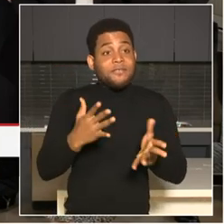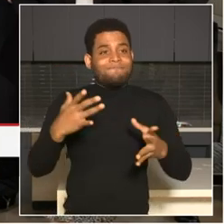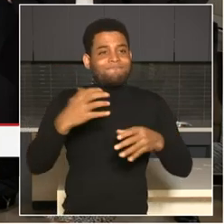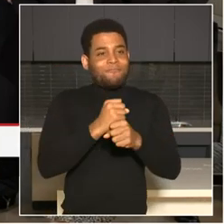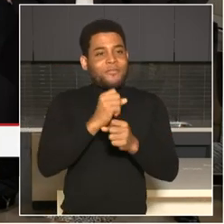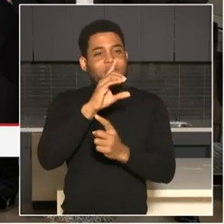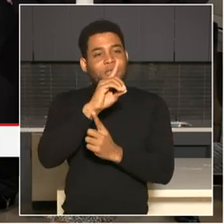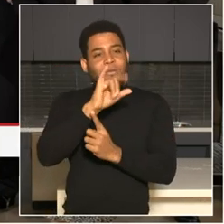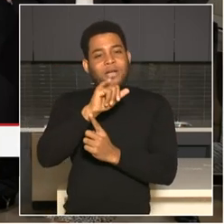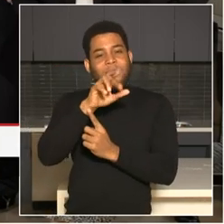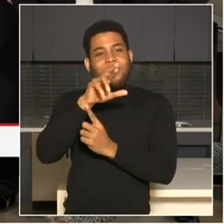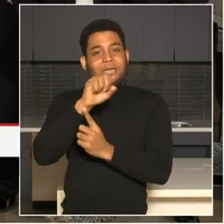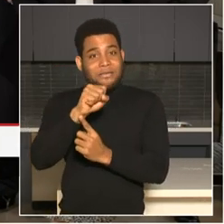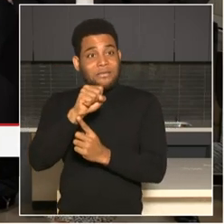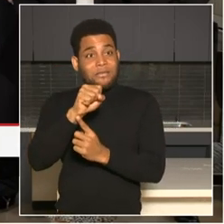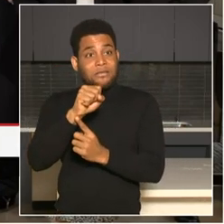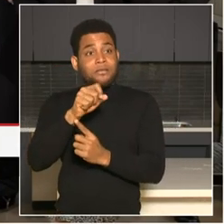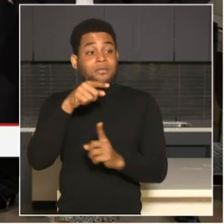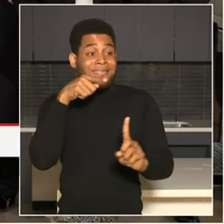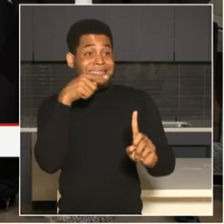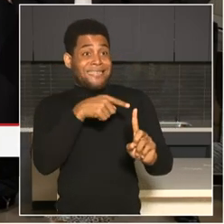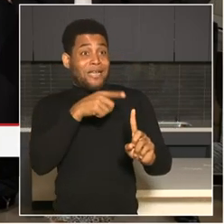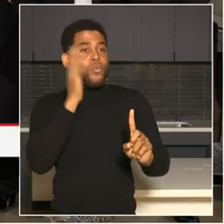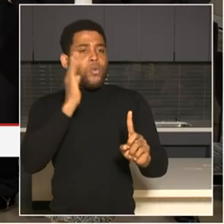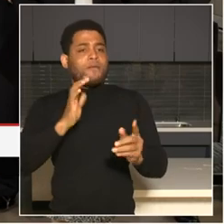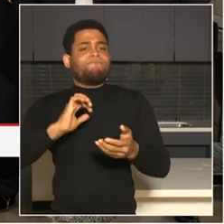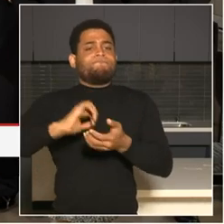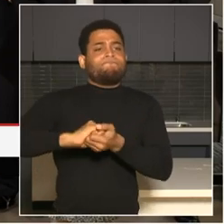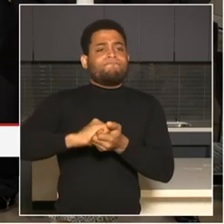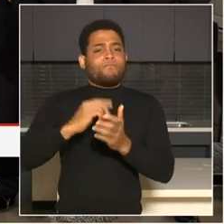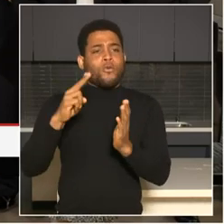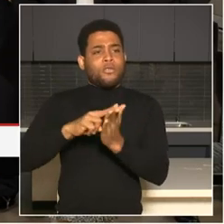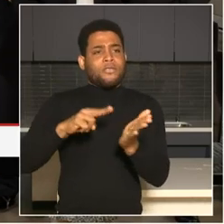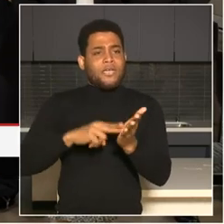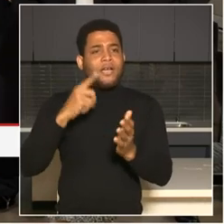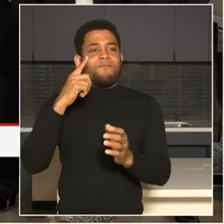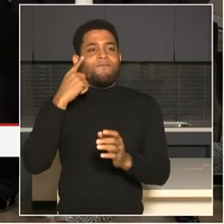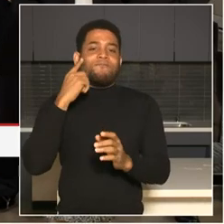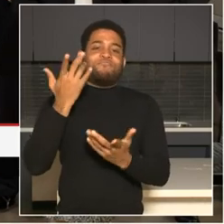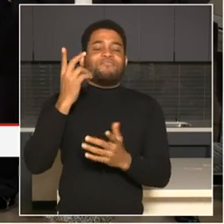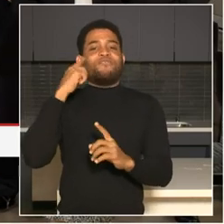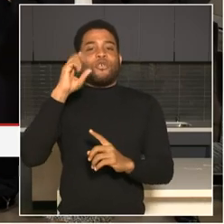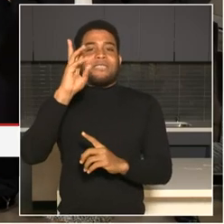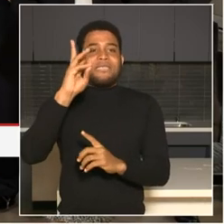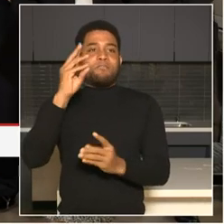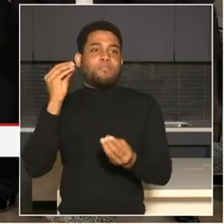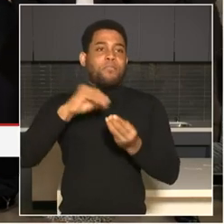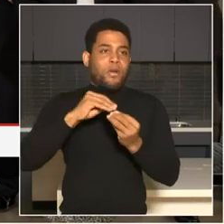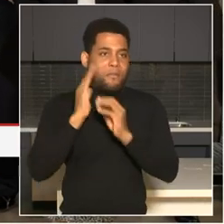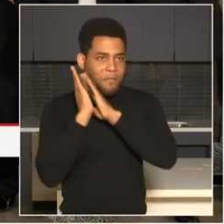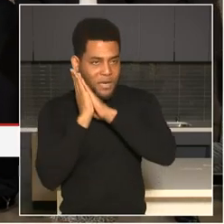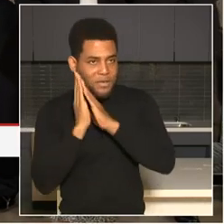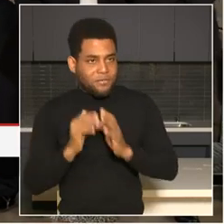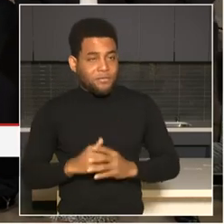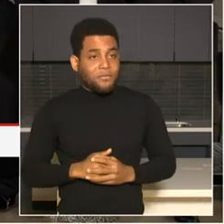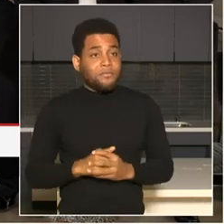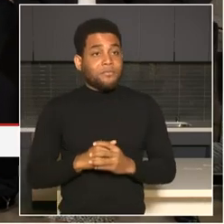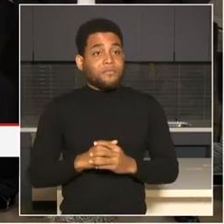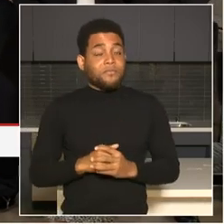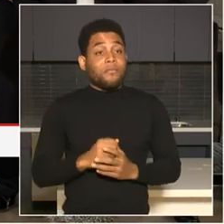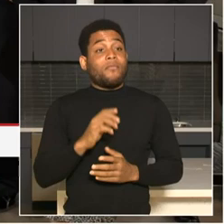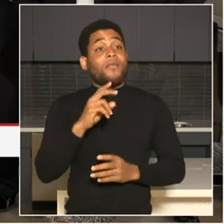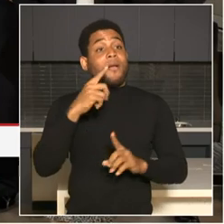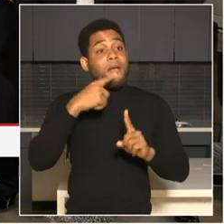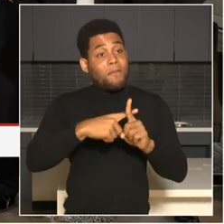an additional 6-bed contract. DYRS has also hired more staff, frontline staff,